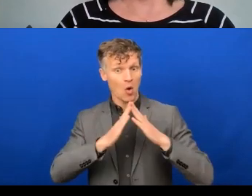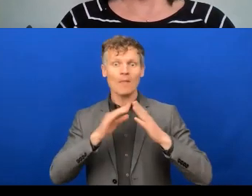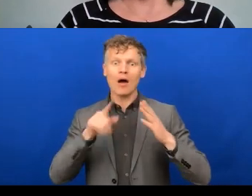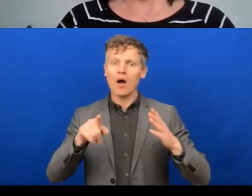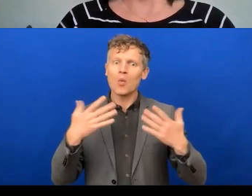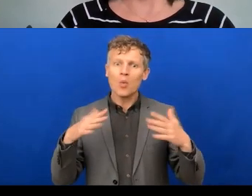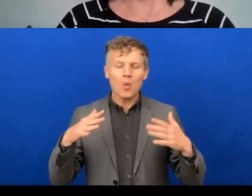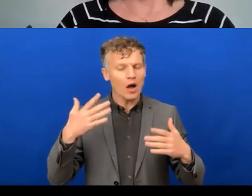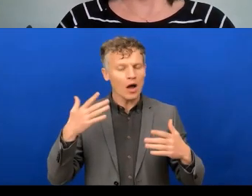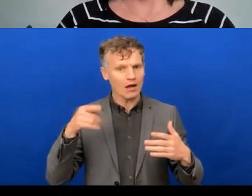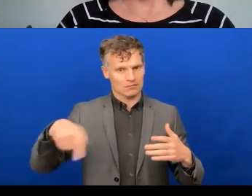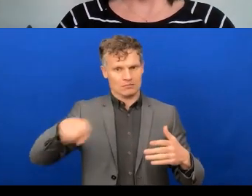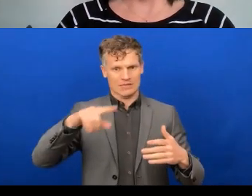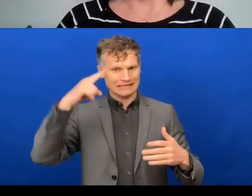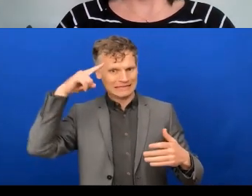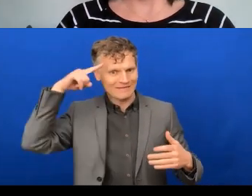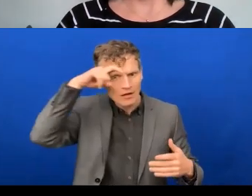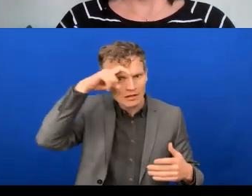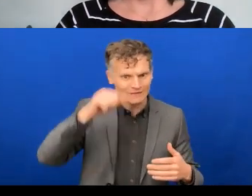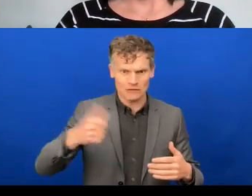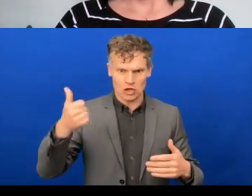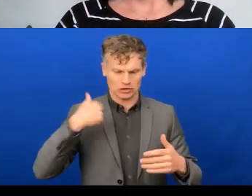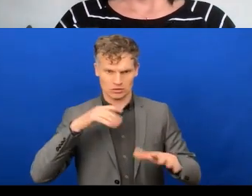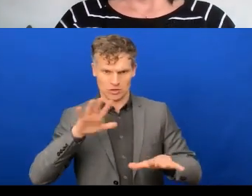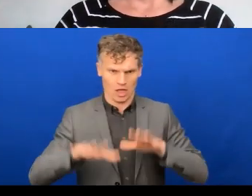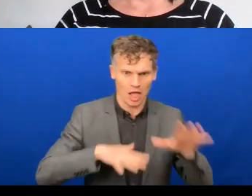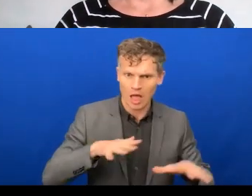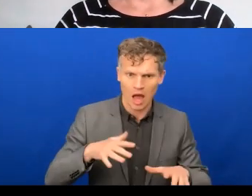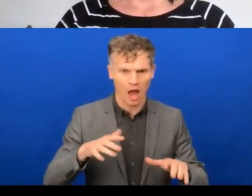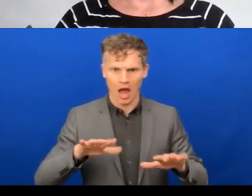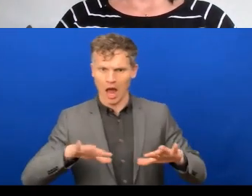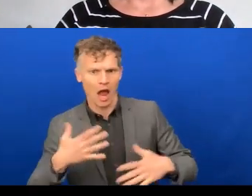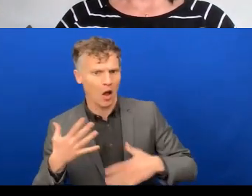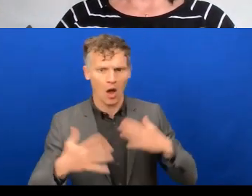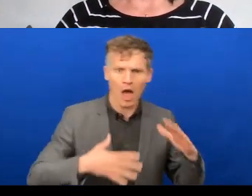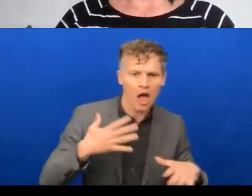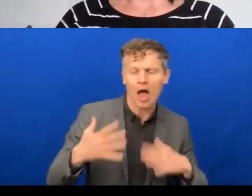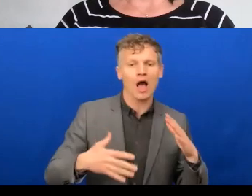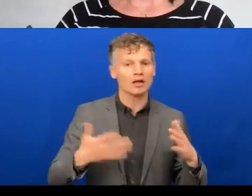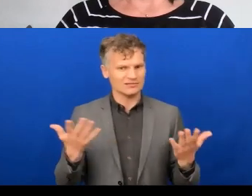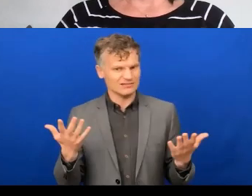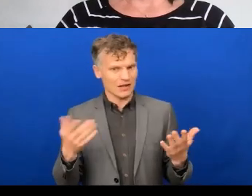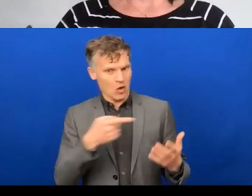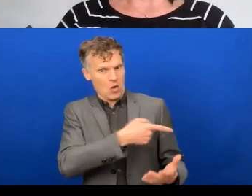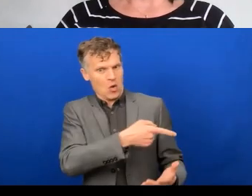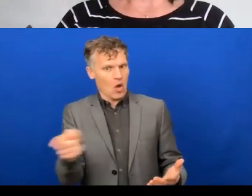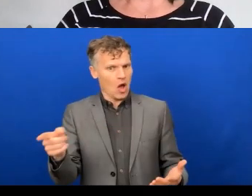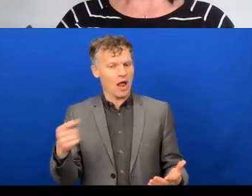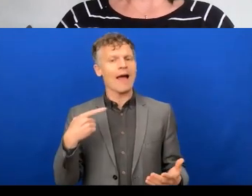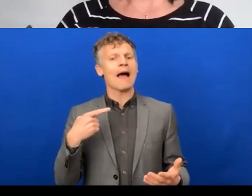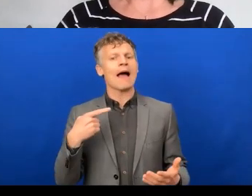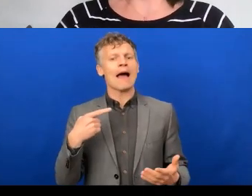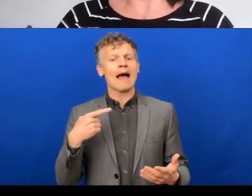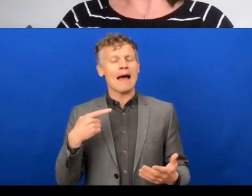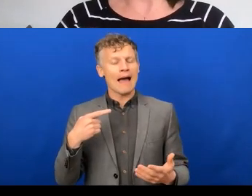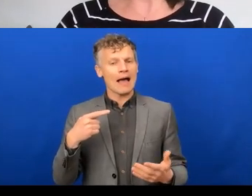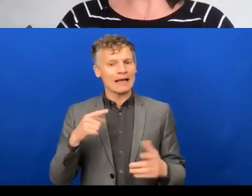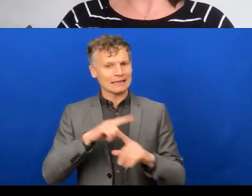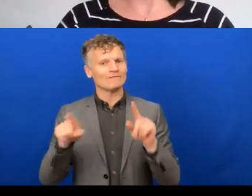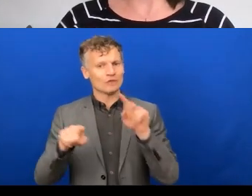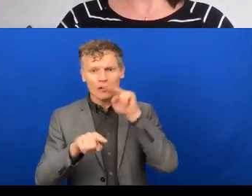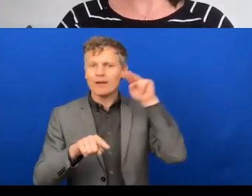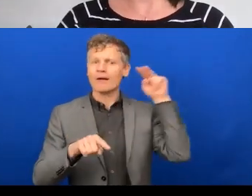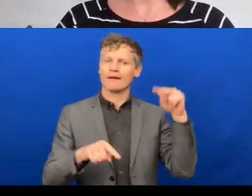of recognition that there will need to be some kind of ability to come to a halfway house between the, the